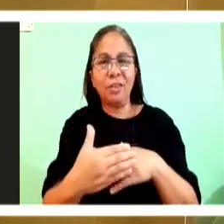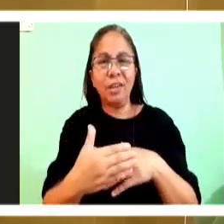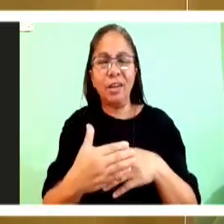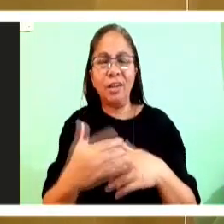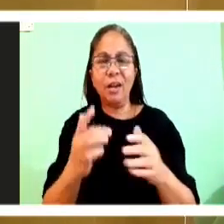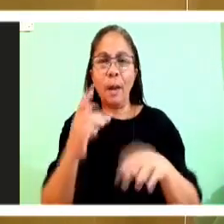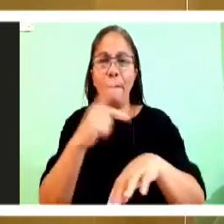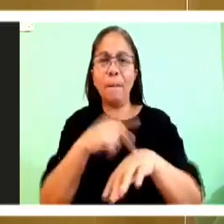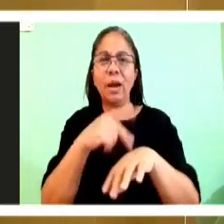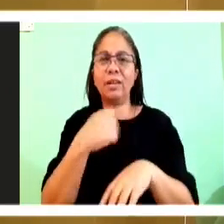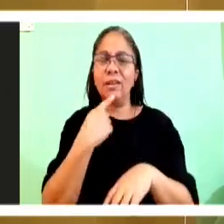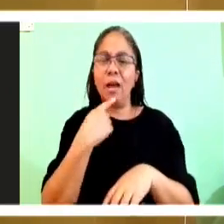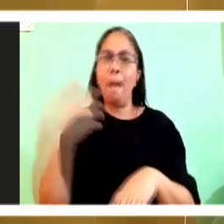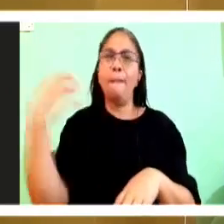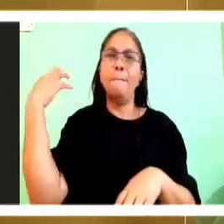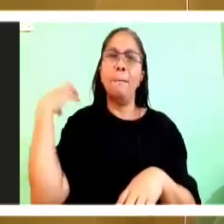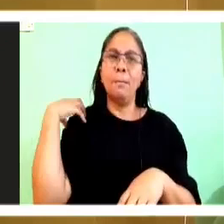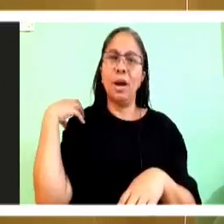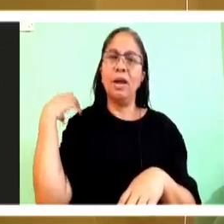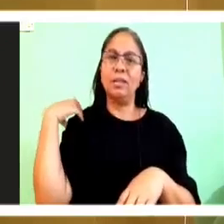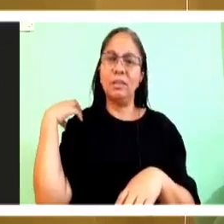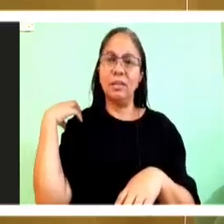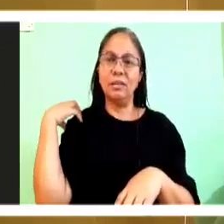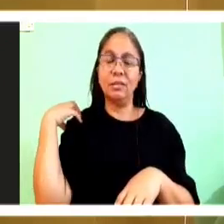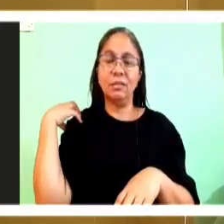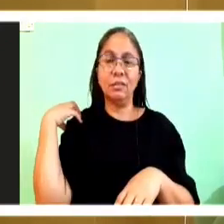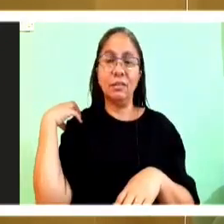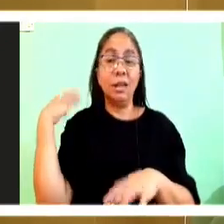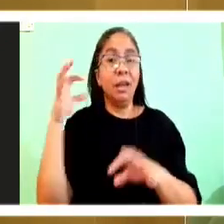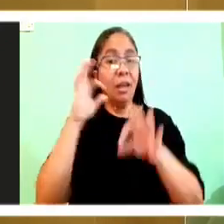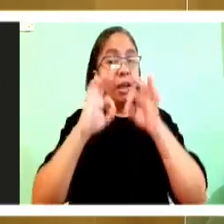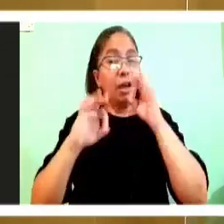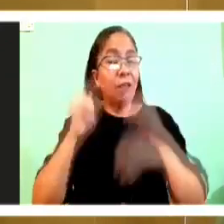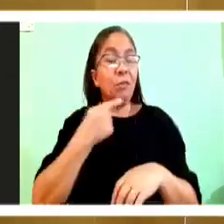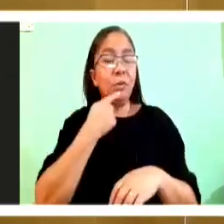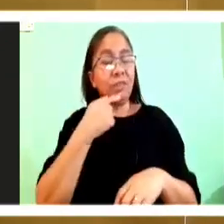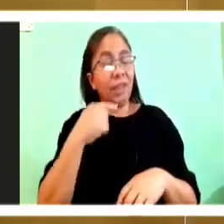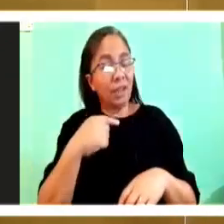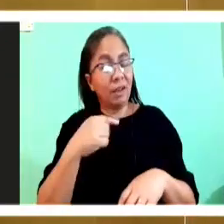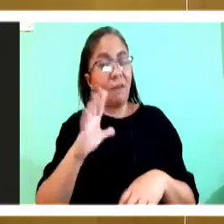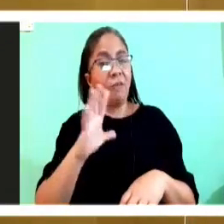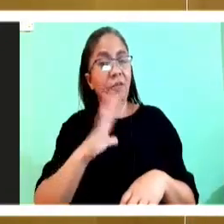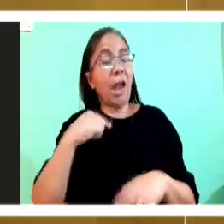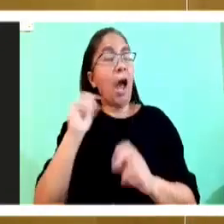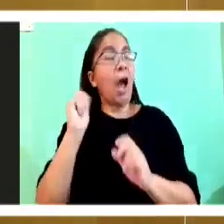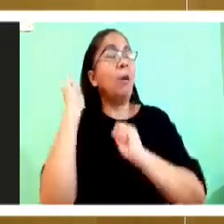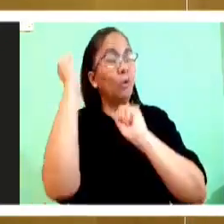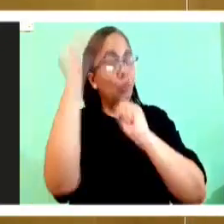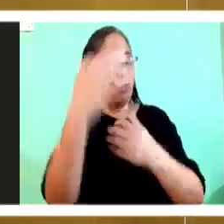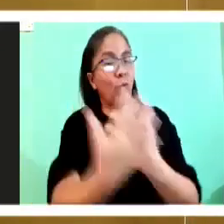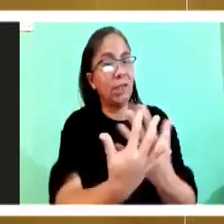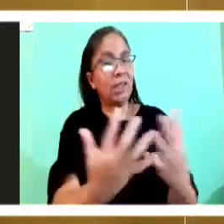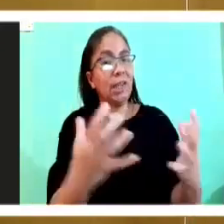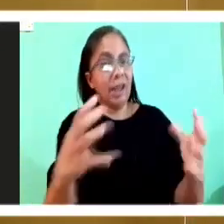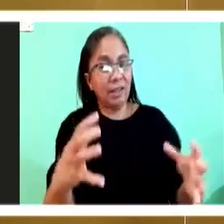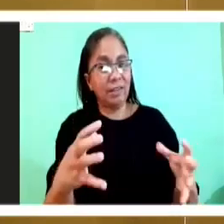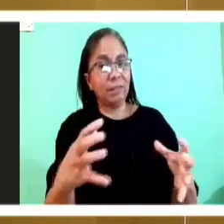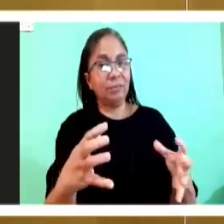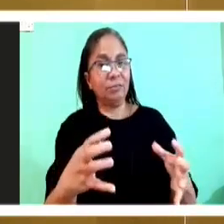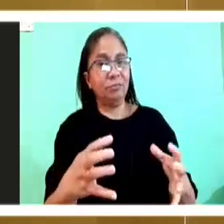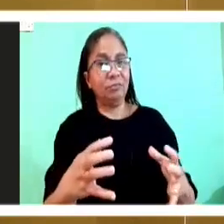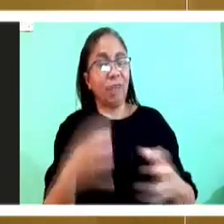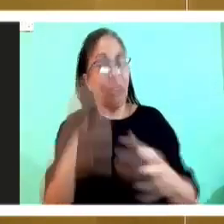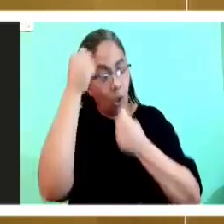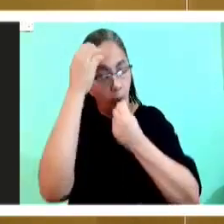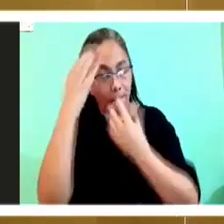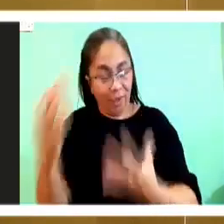Master, if you say so, I will pay out my nets. That is it.